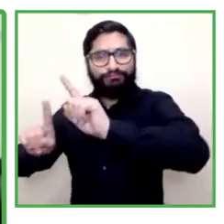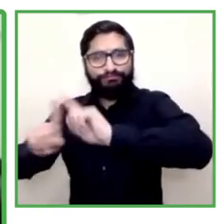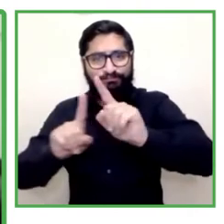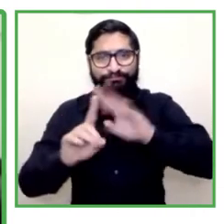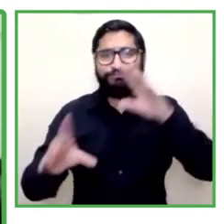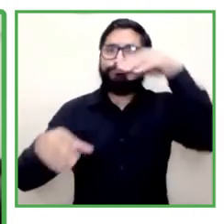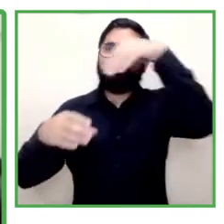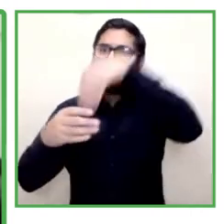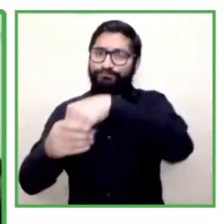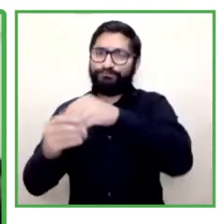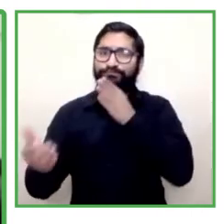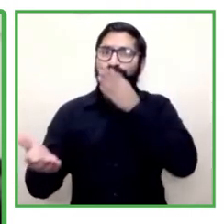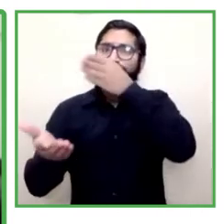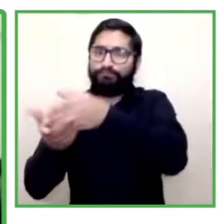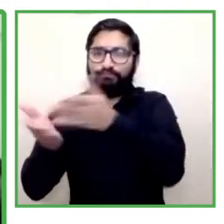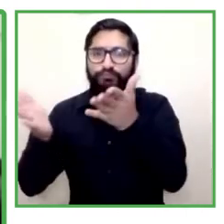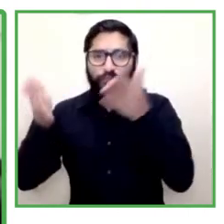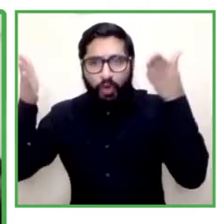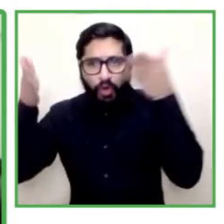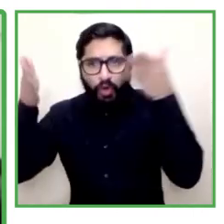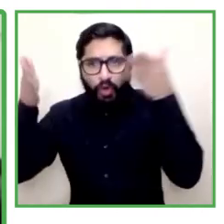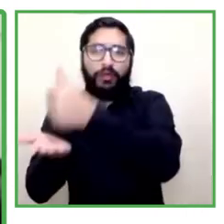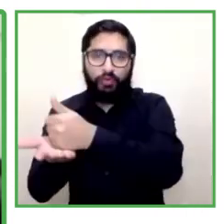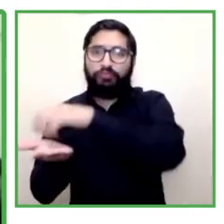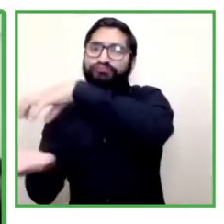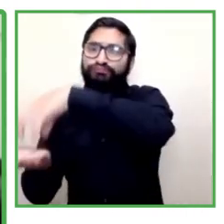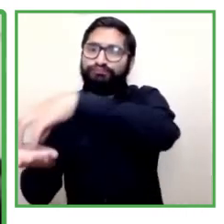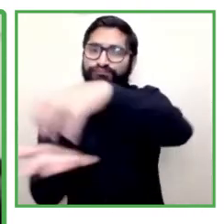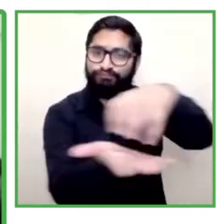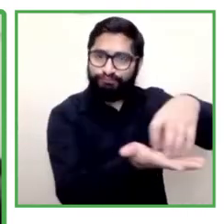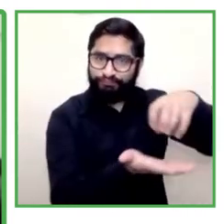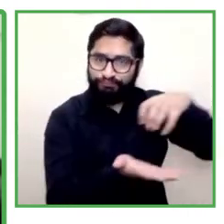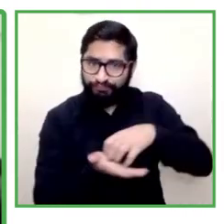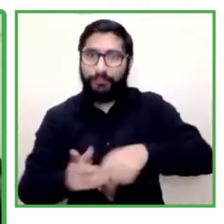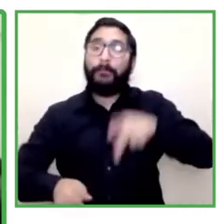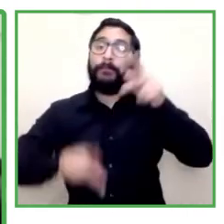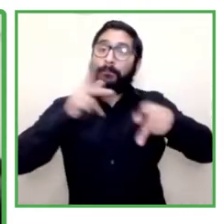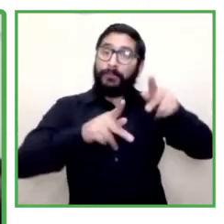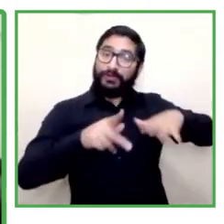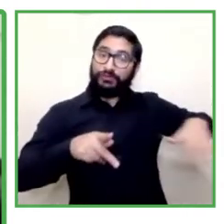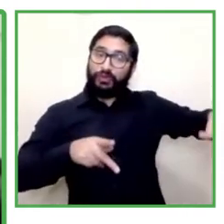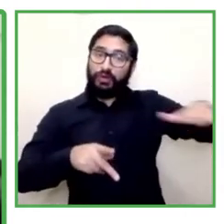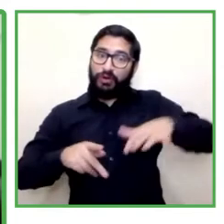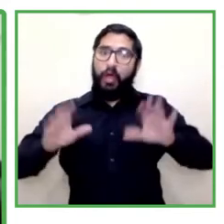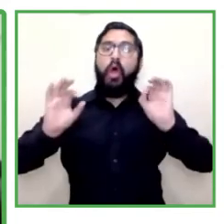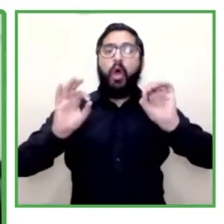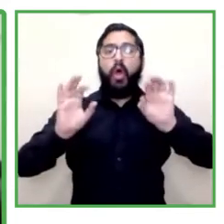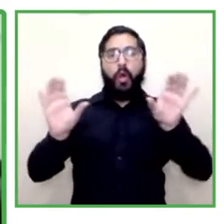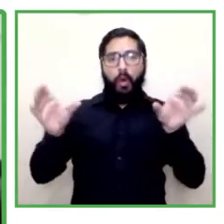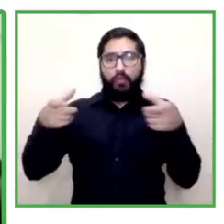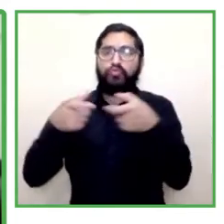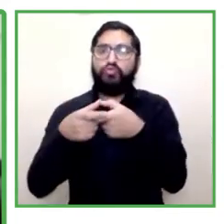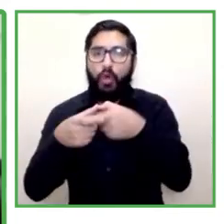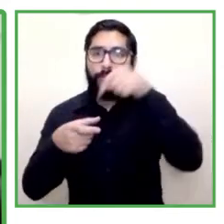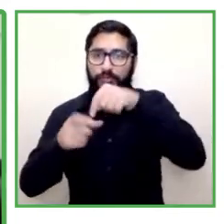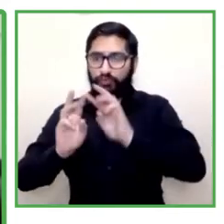actors, regional governors, and the members of the